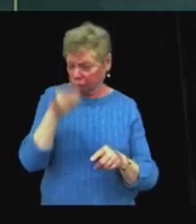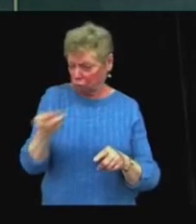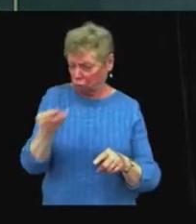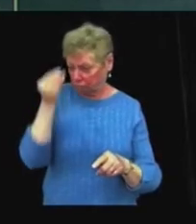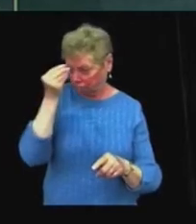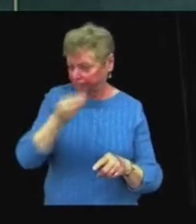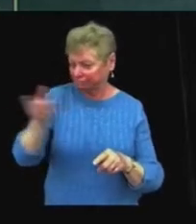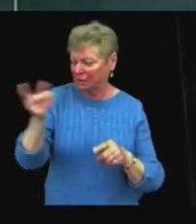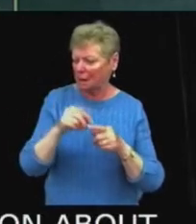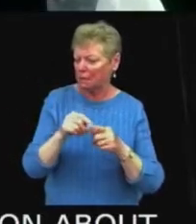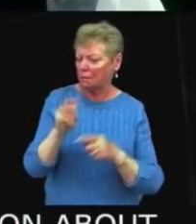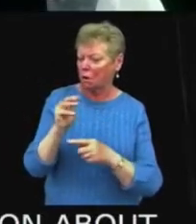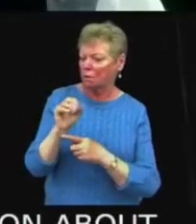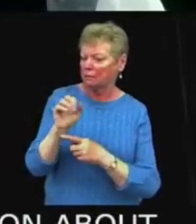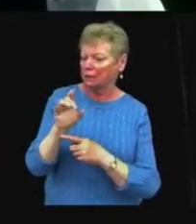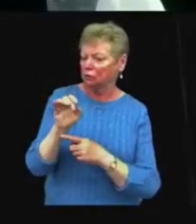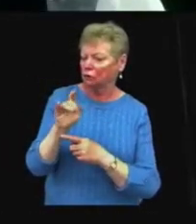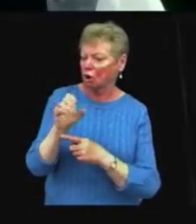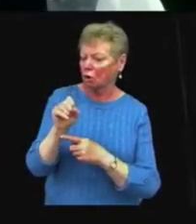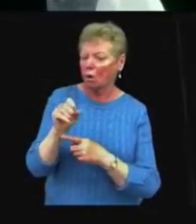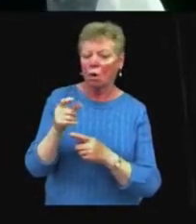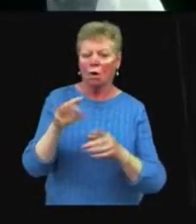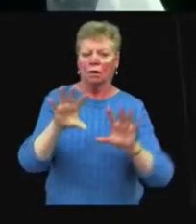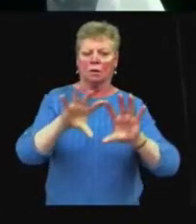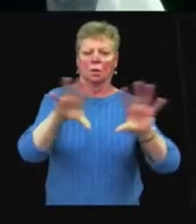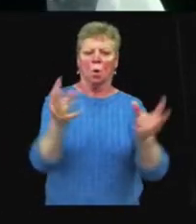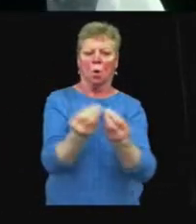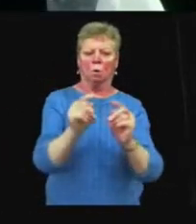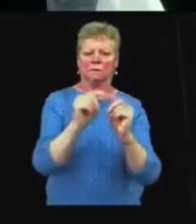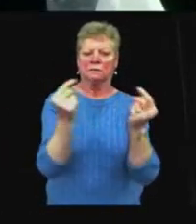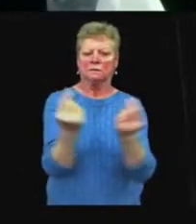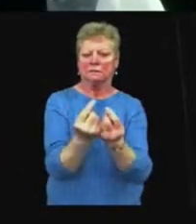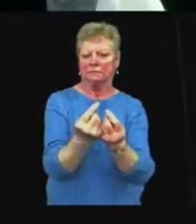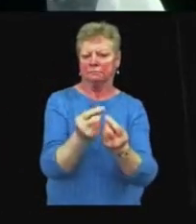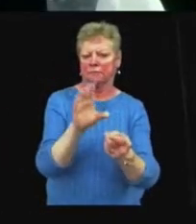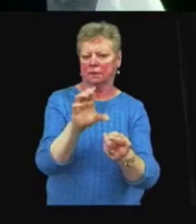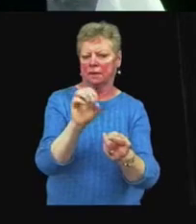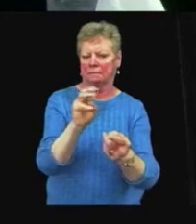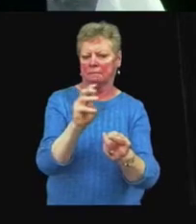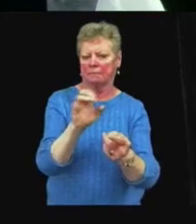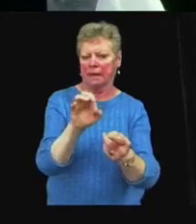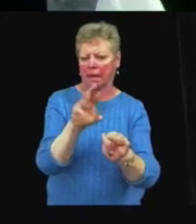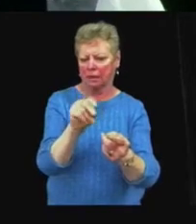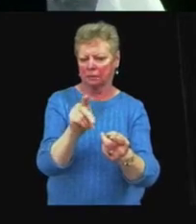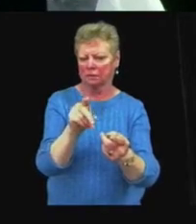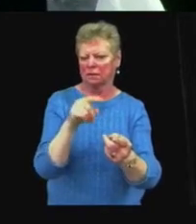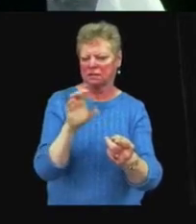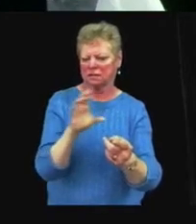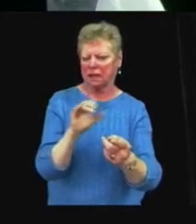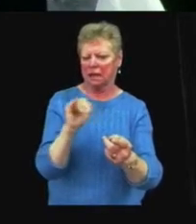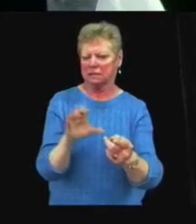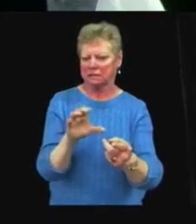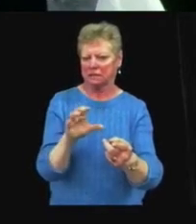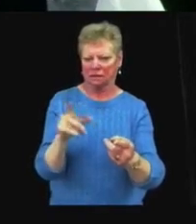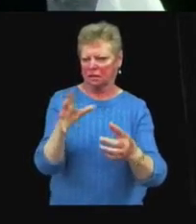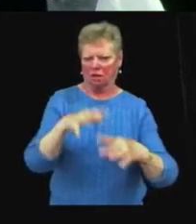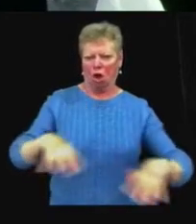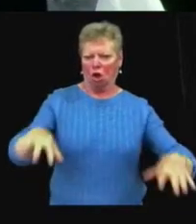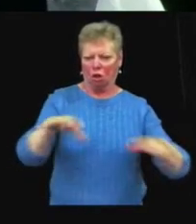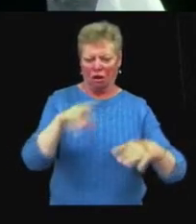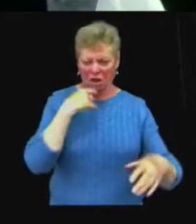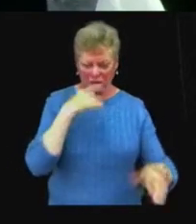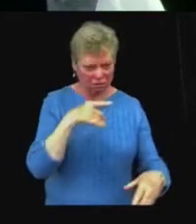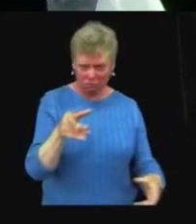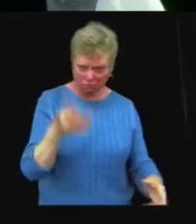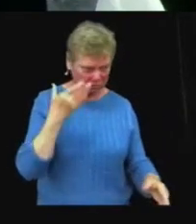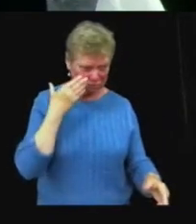passed it up. Yes, to the entire command team and the CIC. Everybody's right there just outside the room. And I said, you know, are we aware that there's